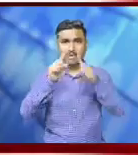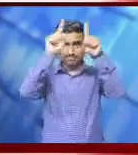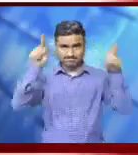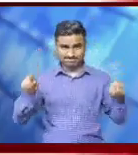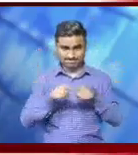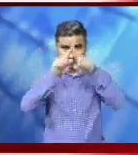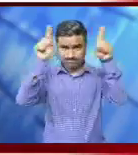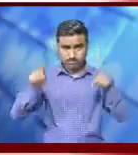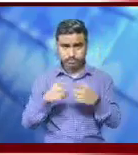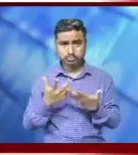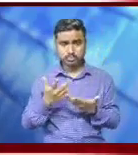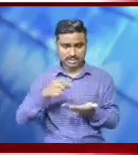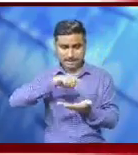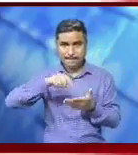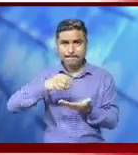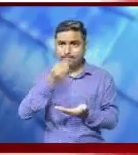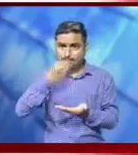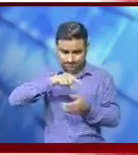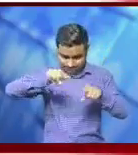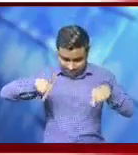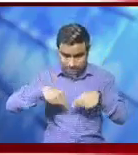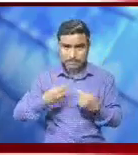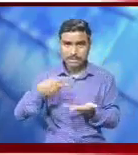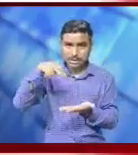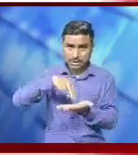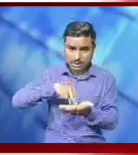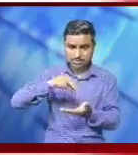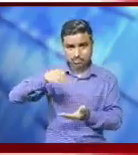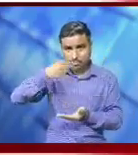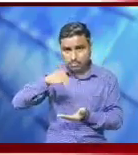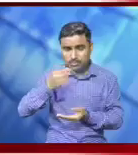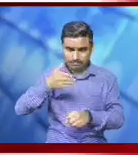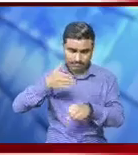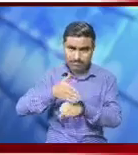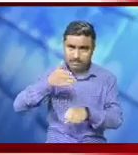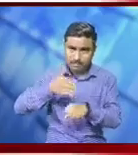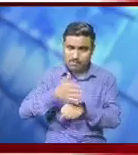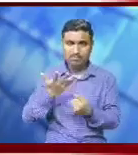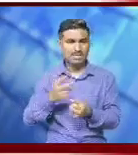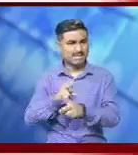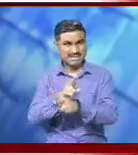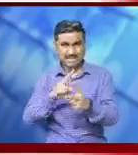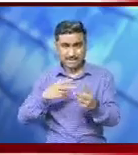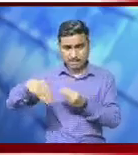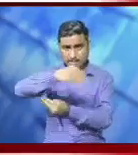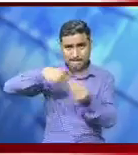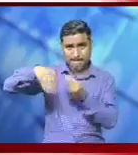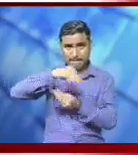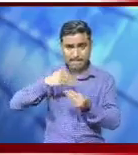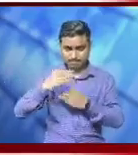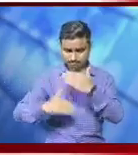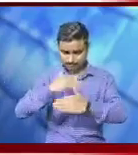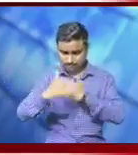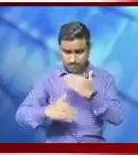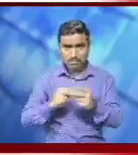candy sticks, ice cream sticks, thermocol for decorations, plates, cups, glasses, cutlery such as